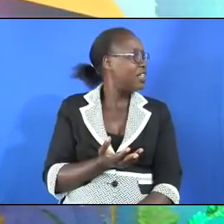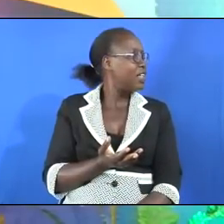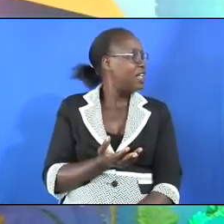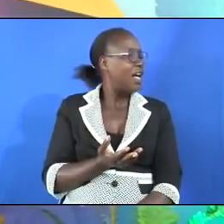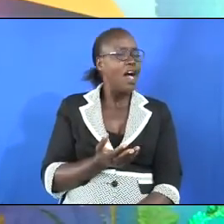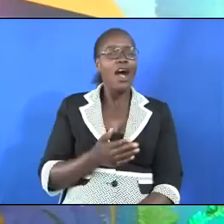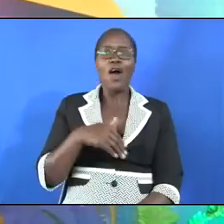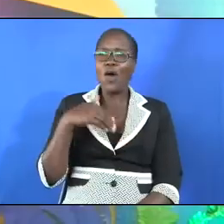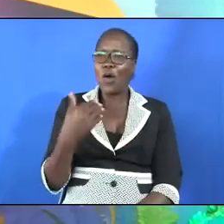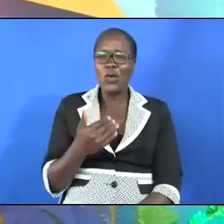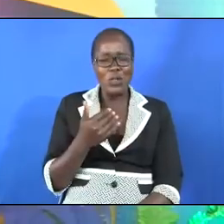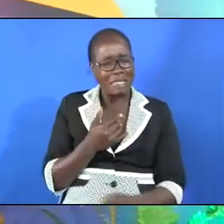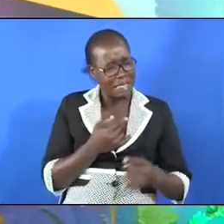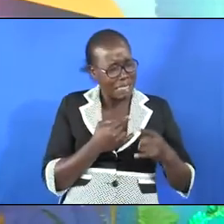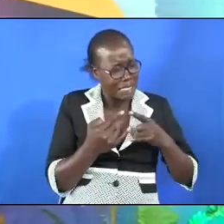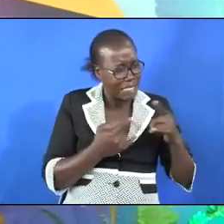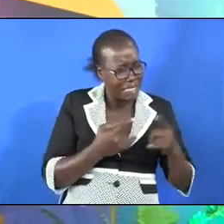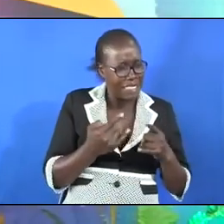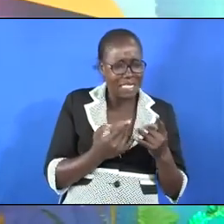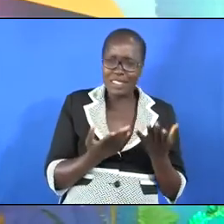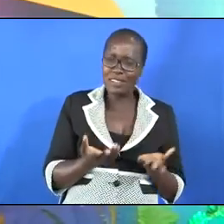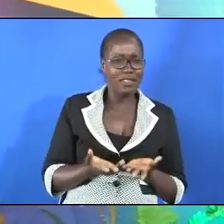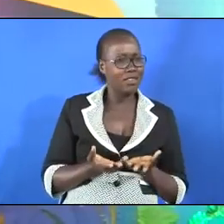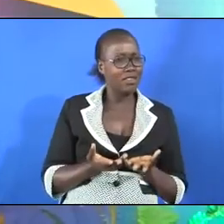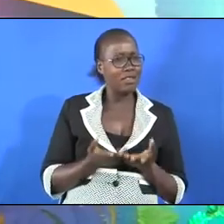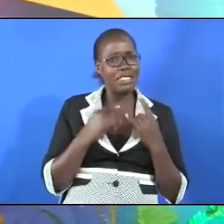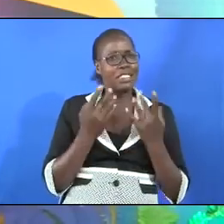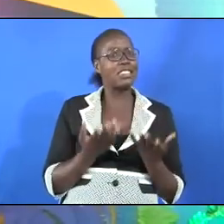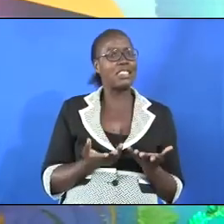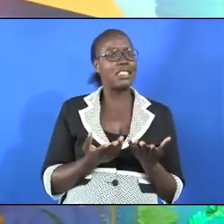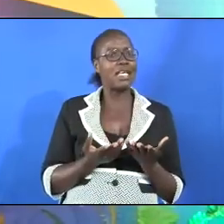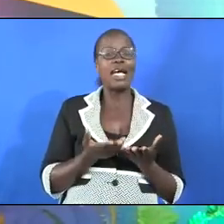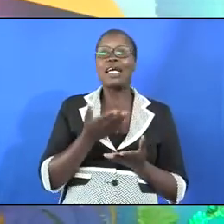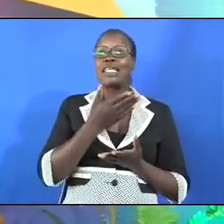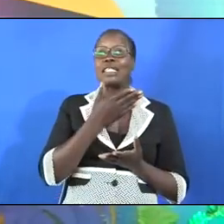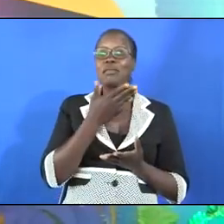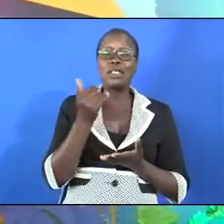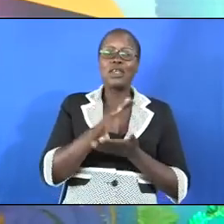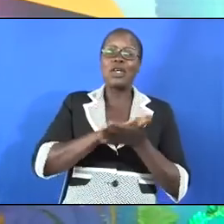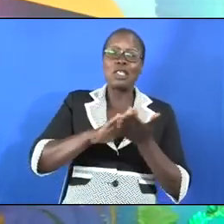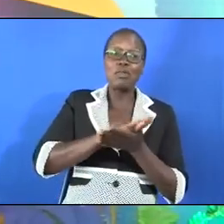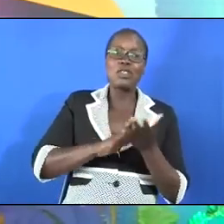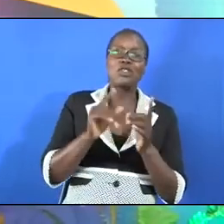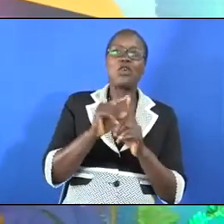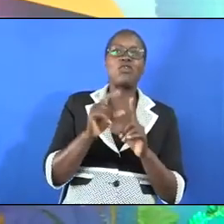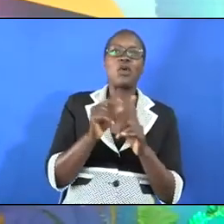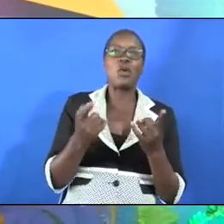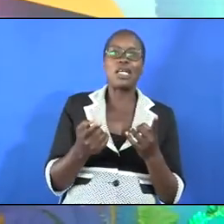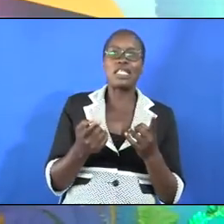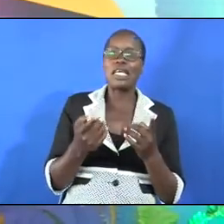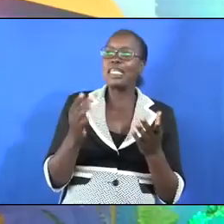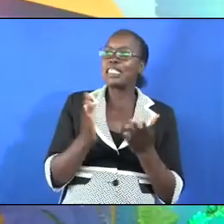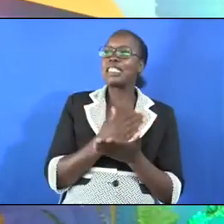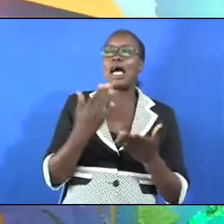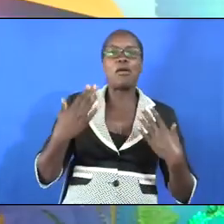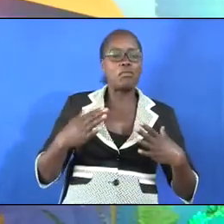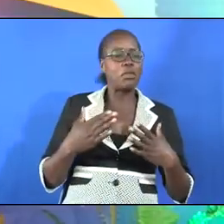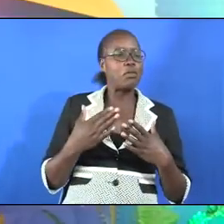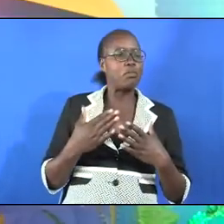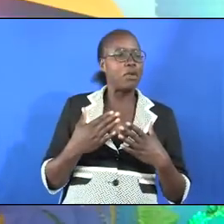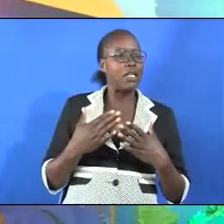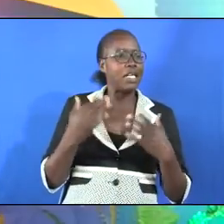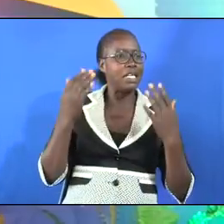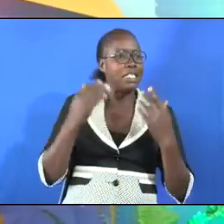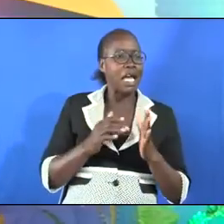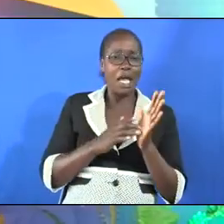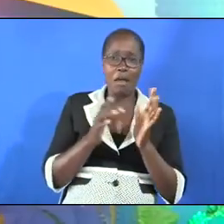I have always struggled with heart, let her know, you see, it is the basis of the word. And some people don't have